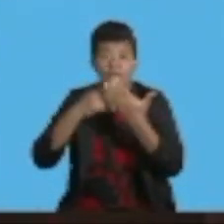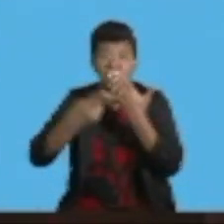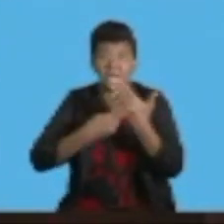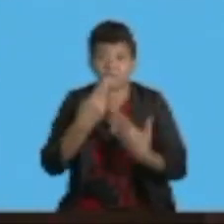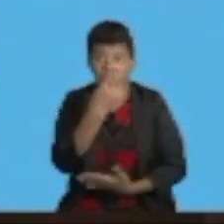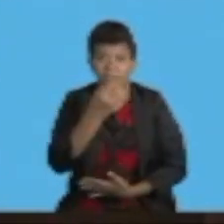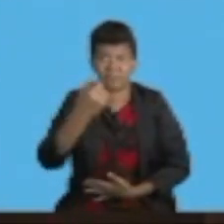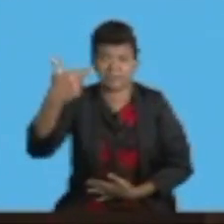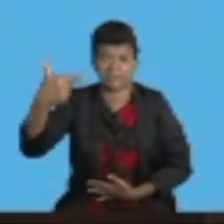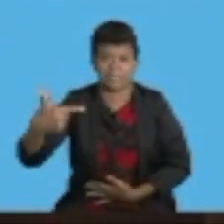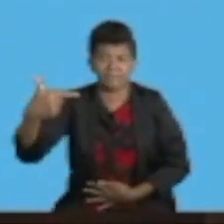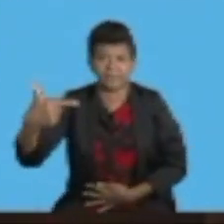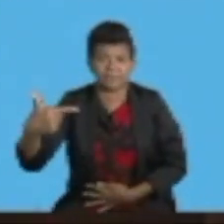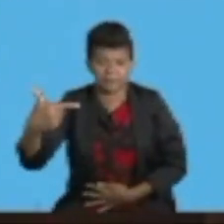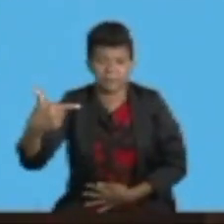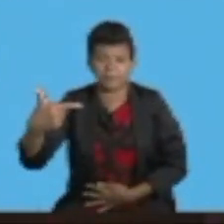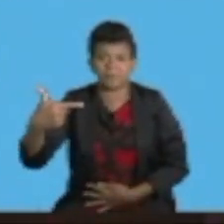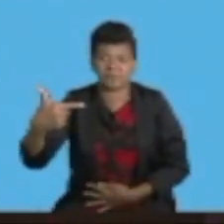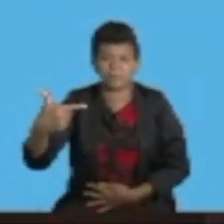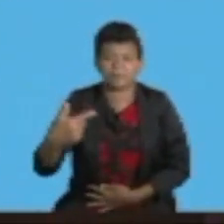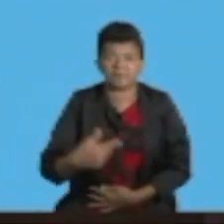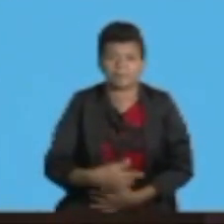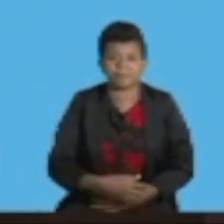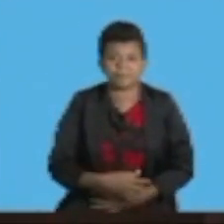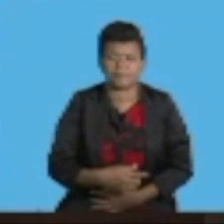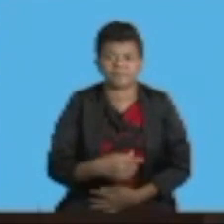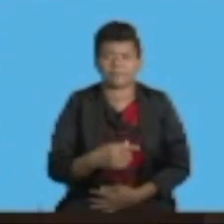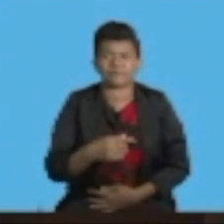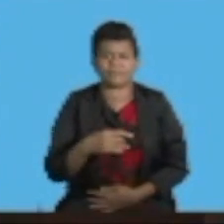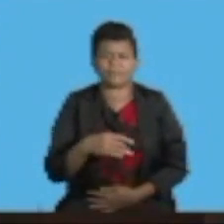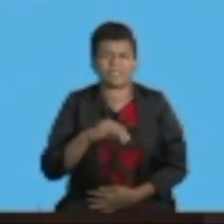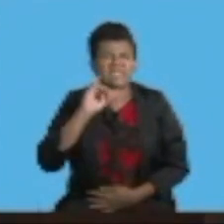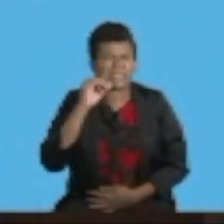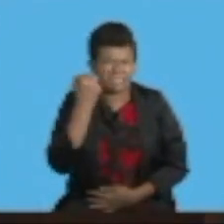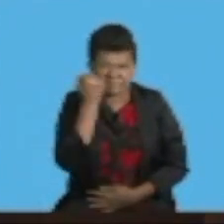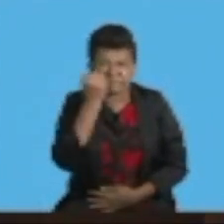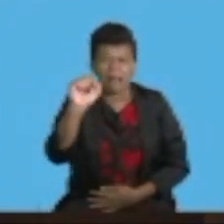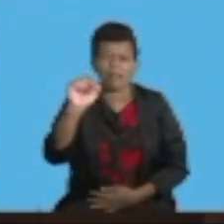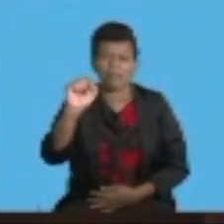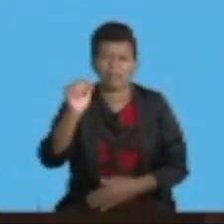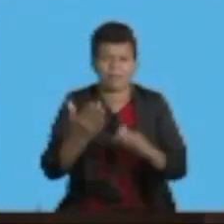under progress.